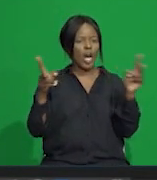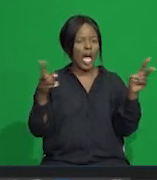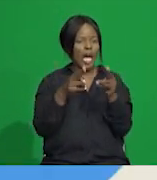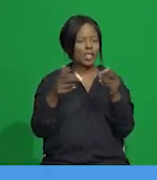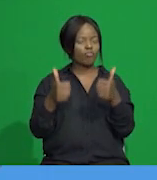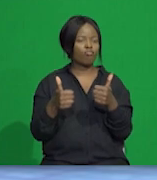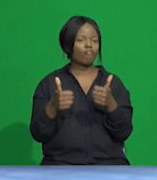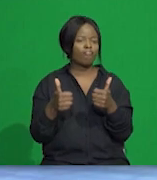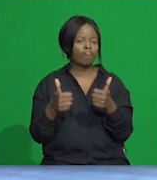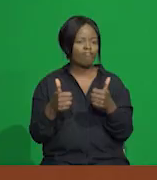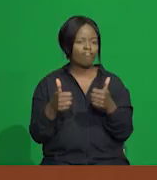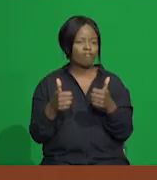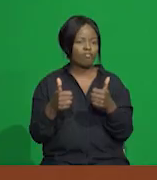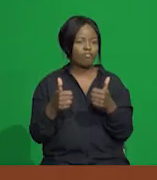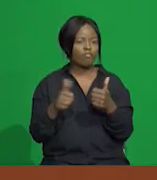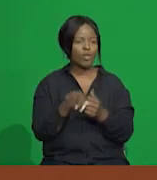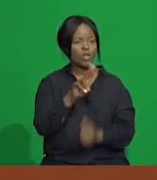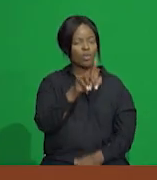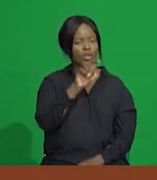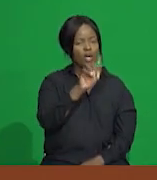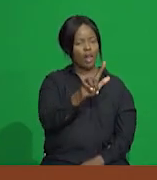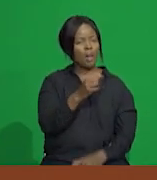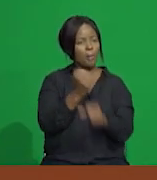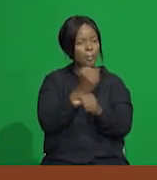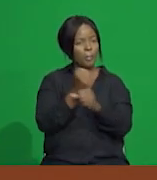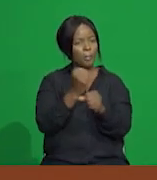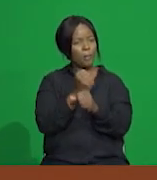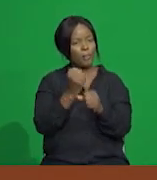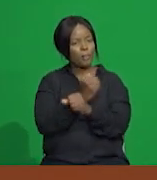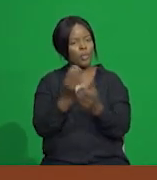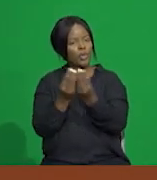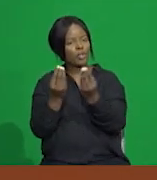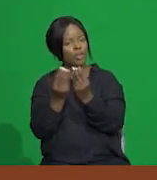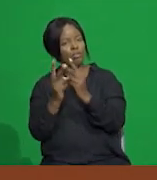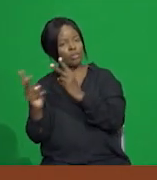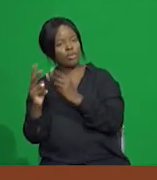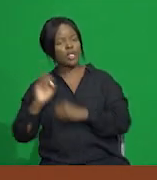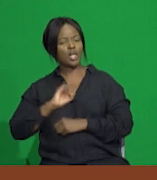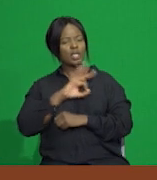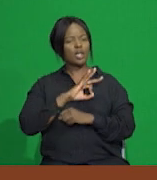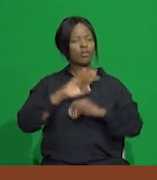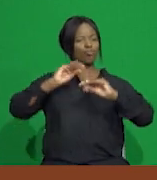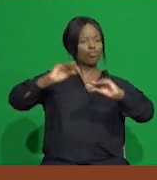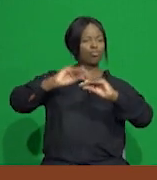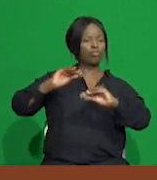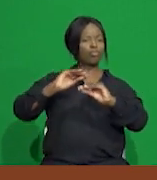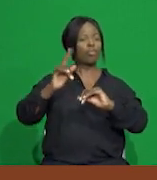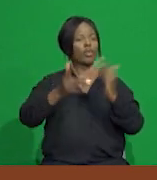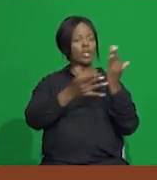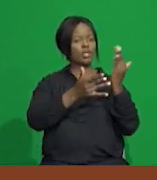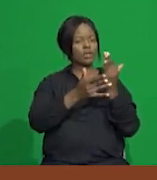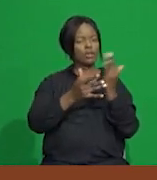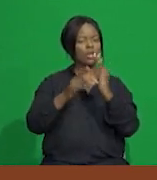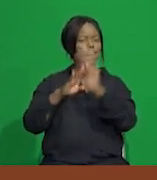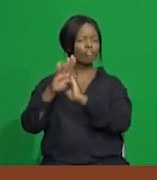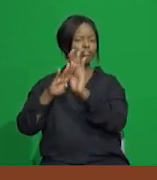UTEL also produces a variety of materials to train staff on technologies, to promote the university and market